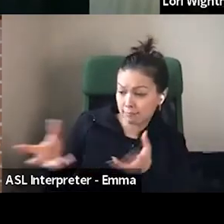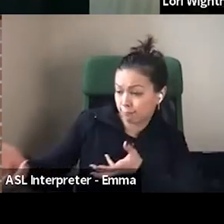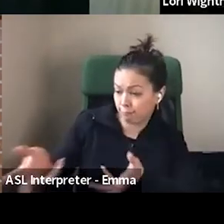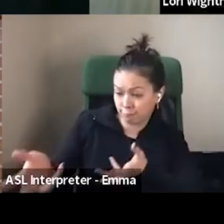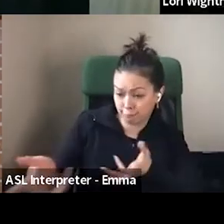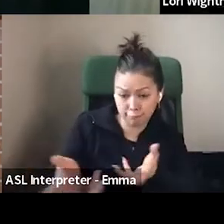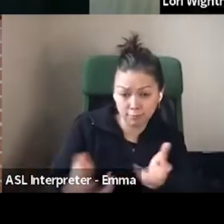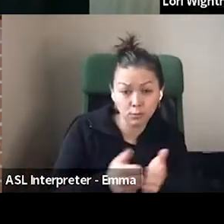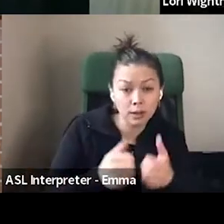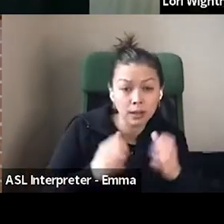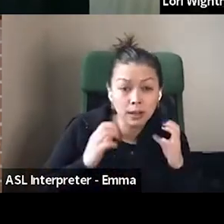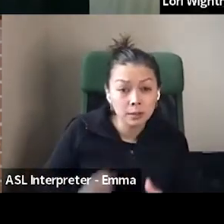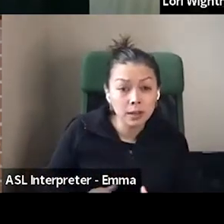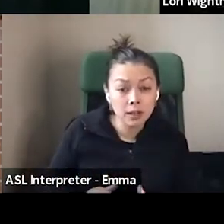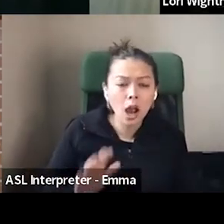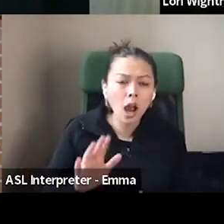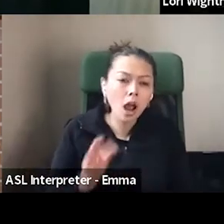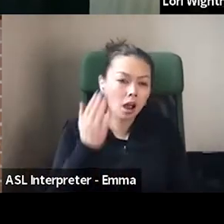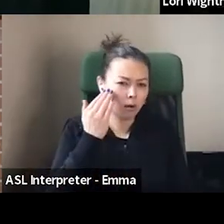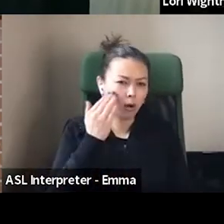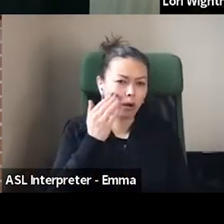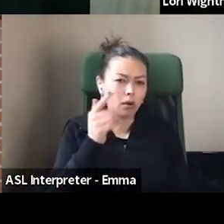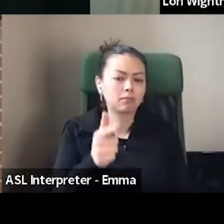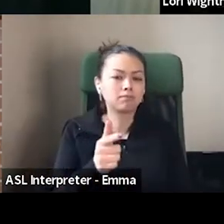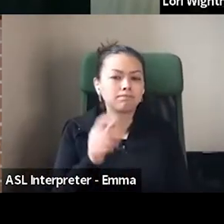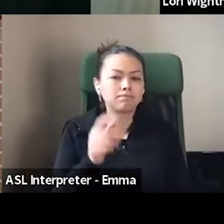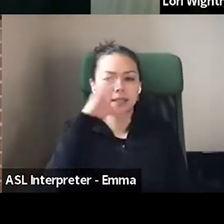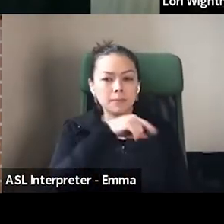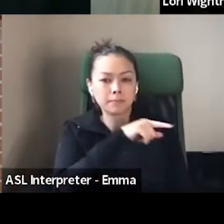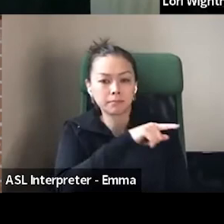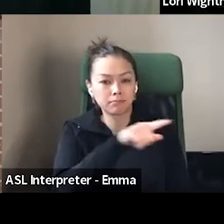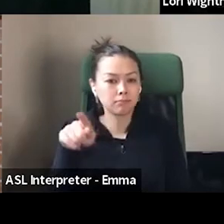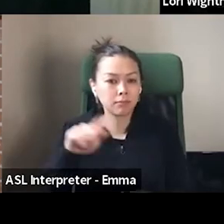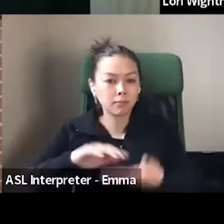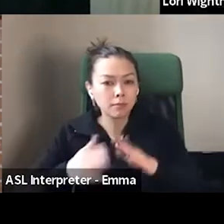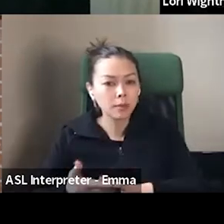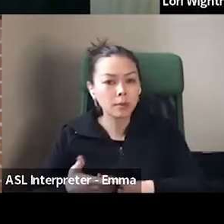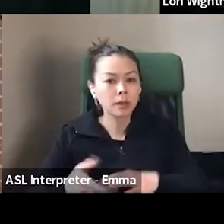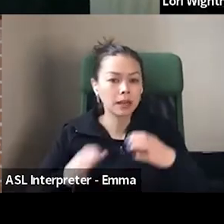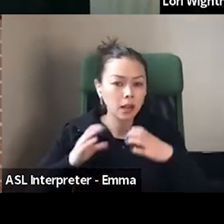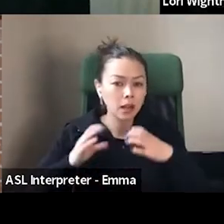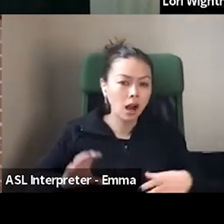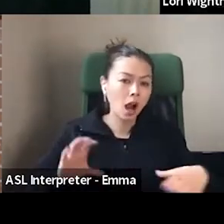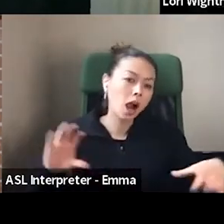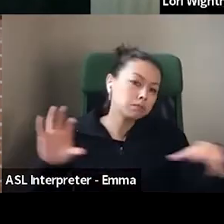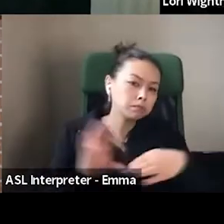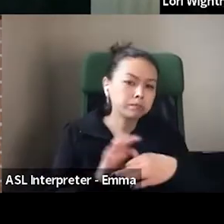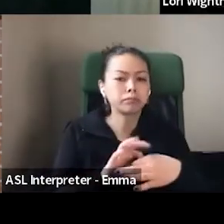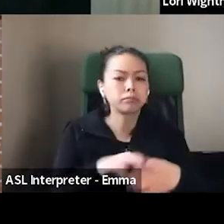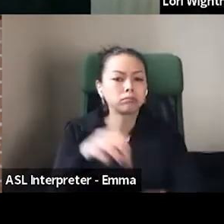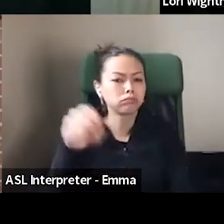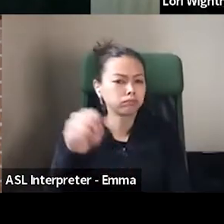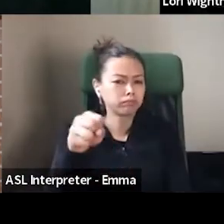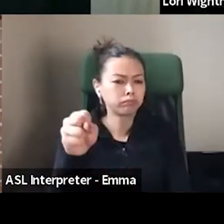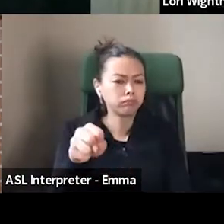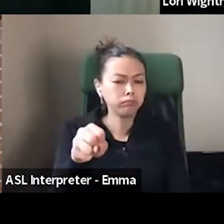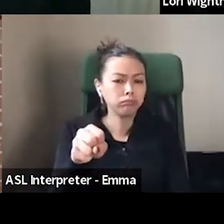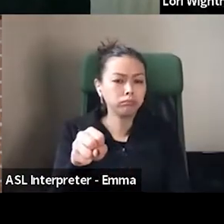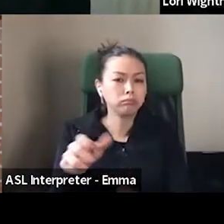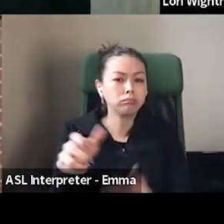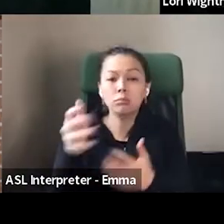customers, but, and I know that you've talked about the social media part, but maybe you can just